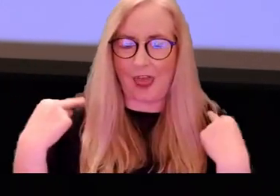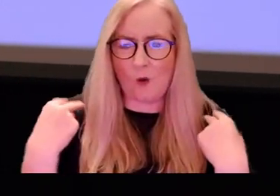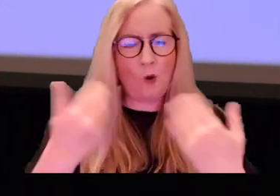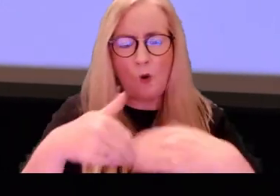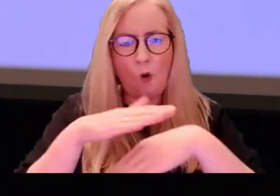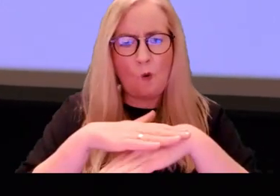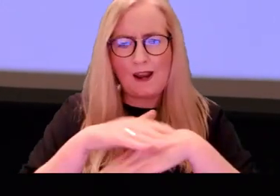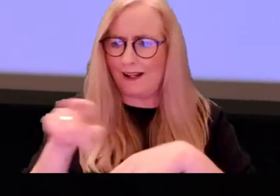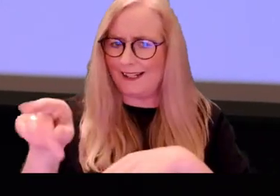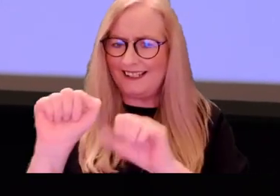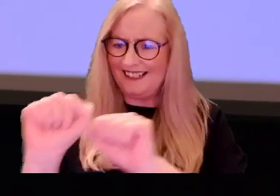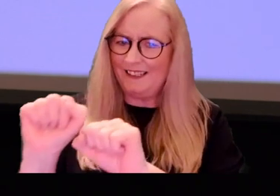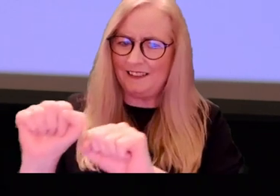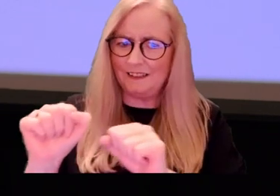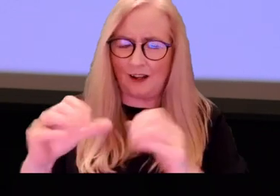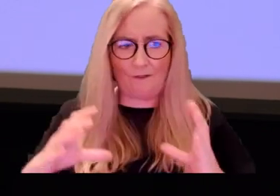language where is his freedom